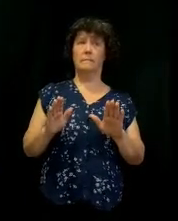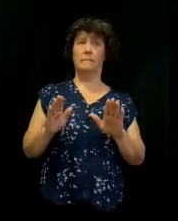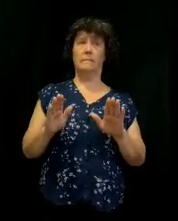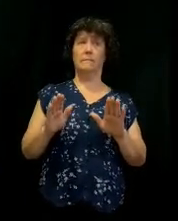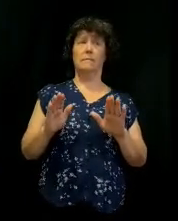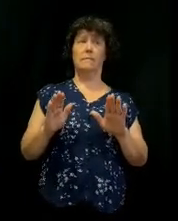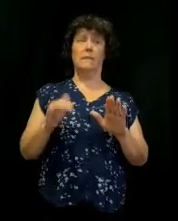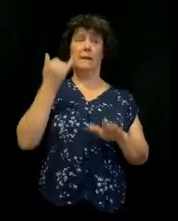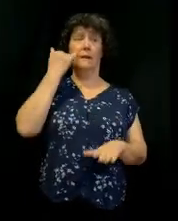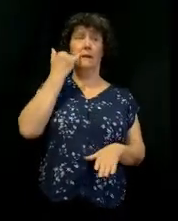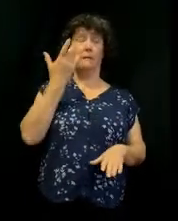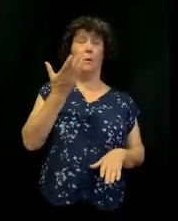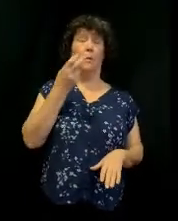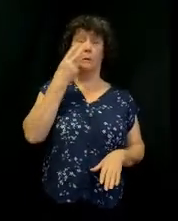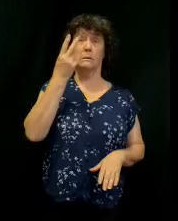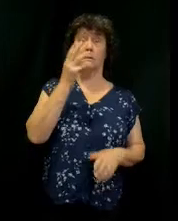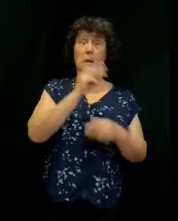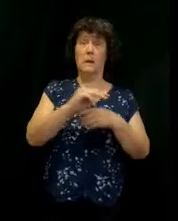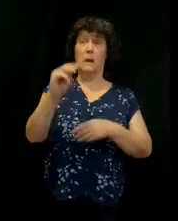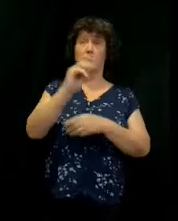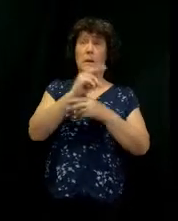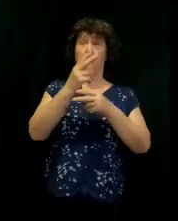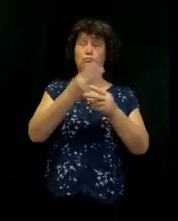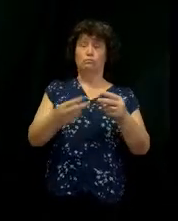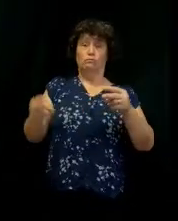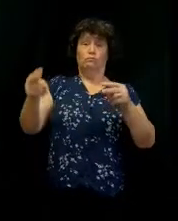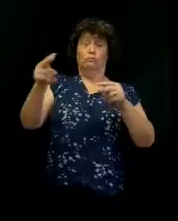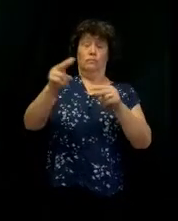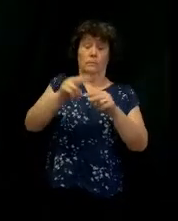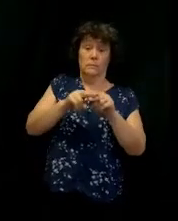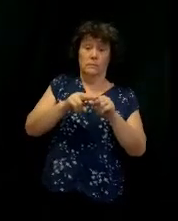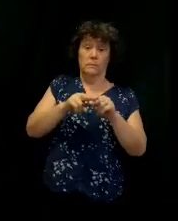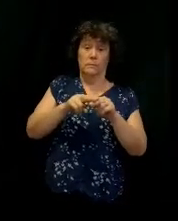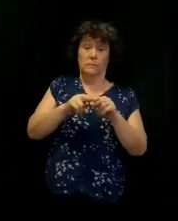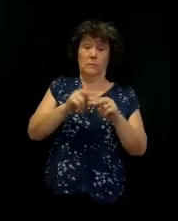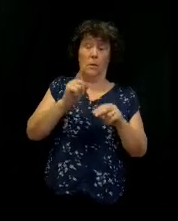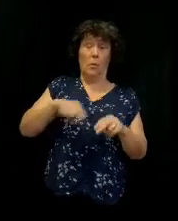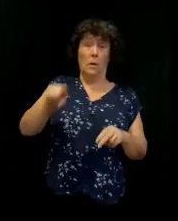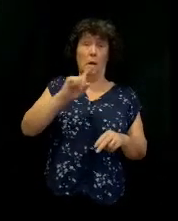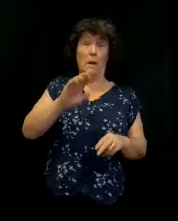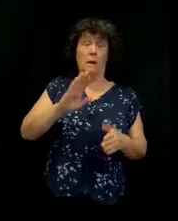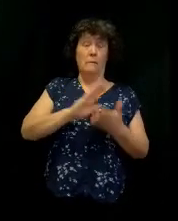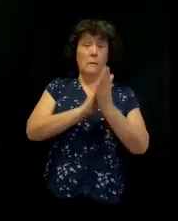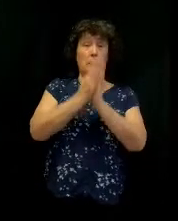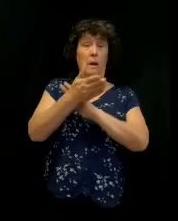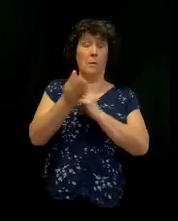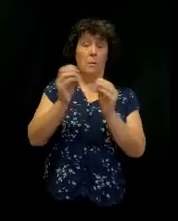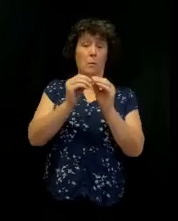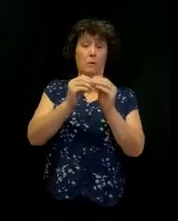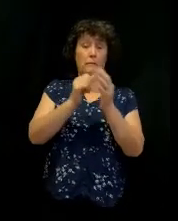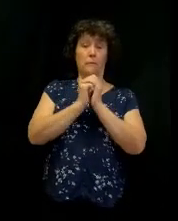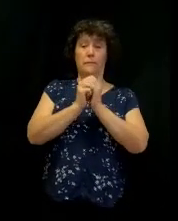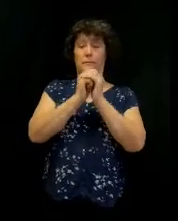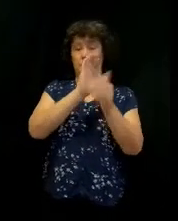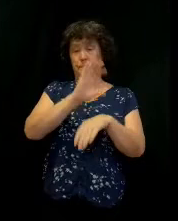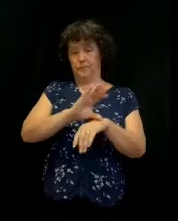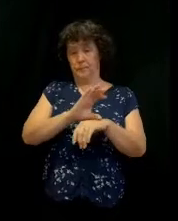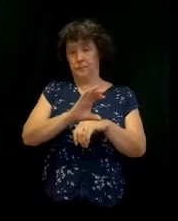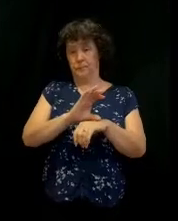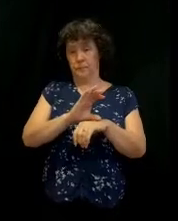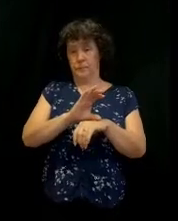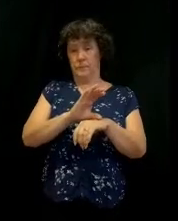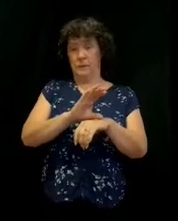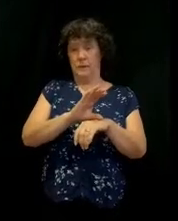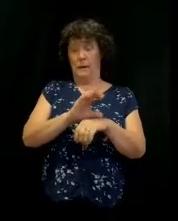Listen, if we want to see miracles increase, listen, I'm telling you something, church. First, we've got to become more of a worshiping church. Now, if I